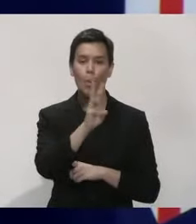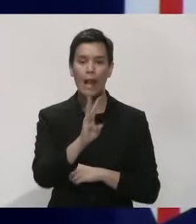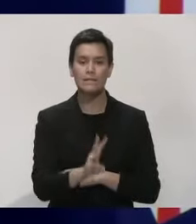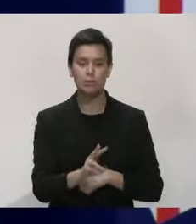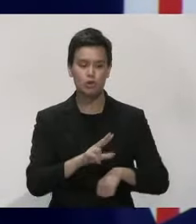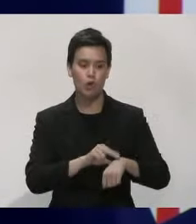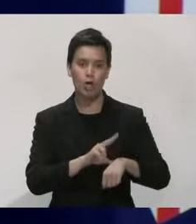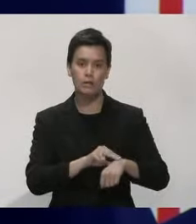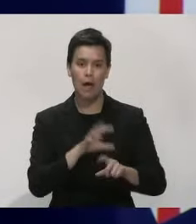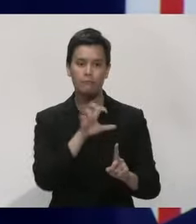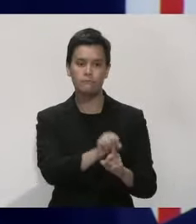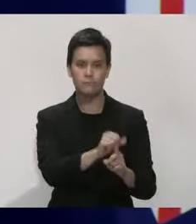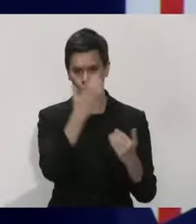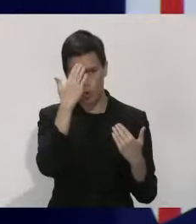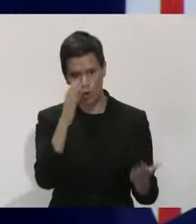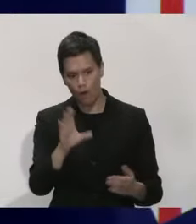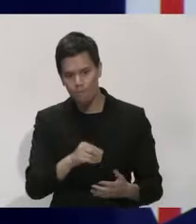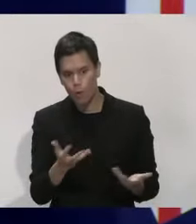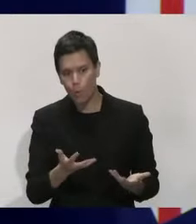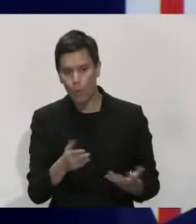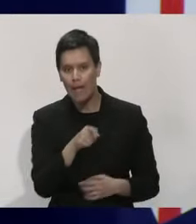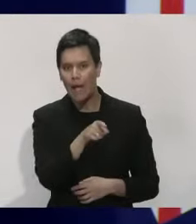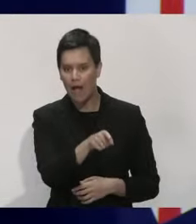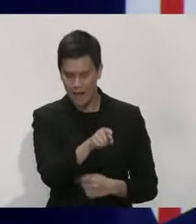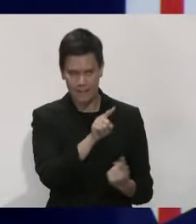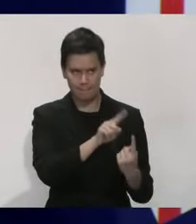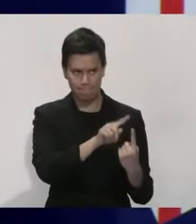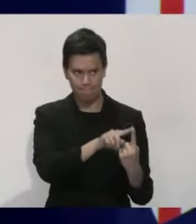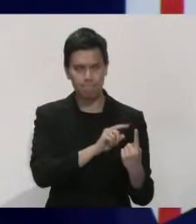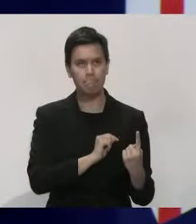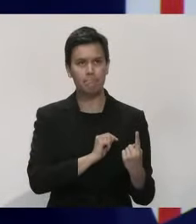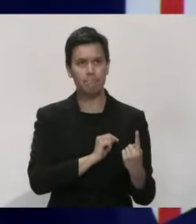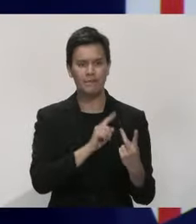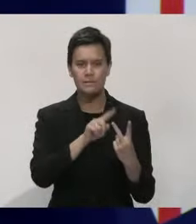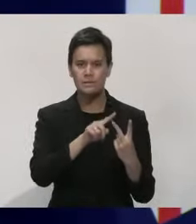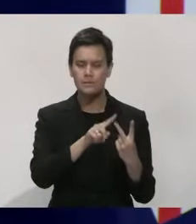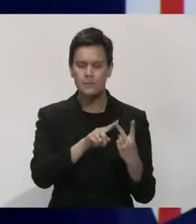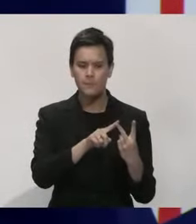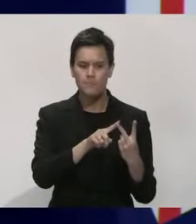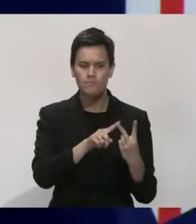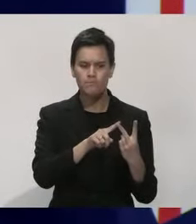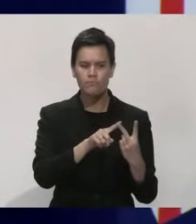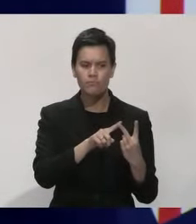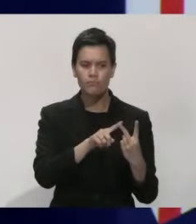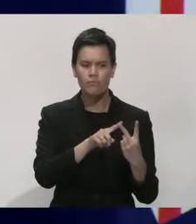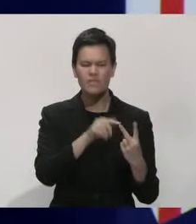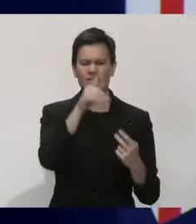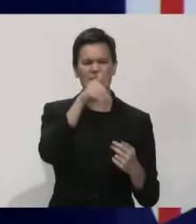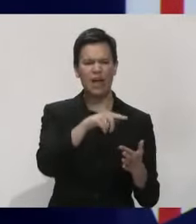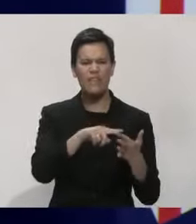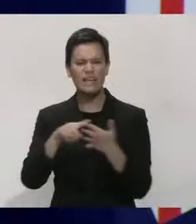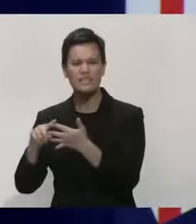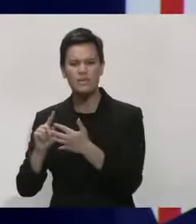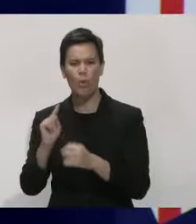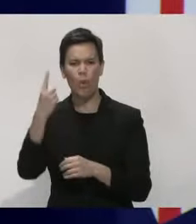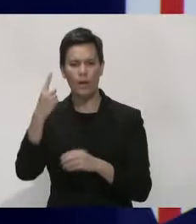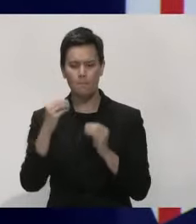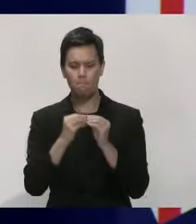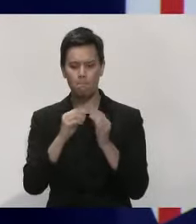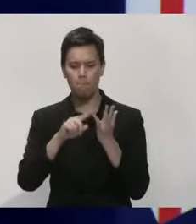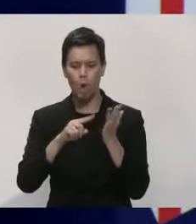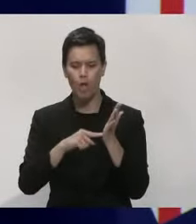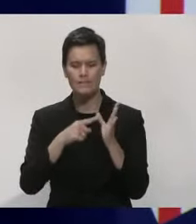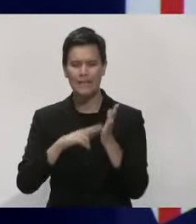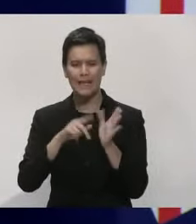and there's a case that was located in Botany, which was one of the cases announced yesterday,